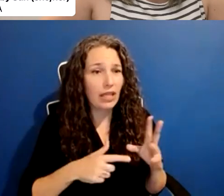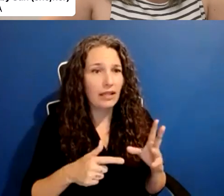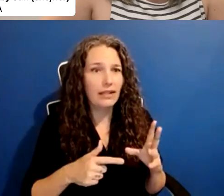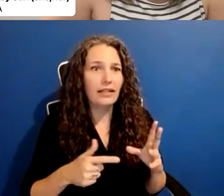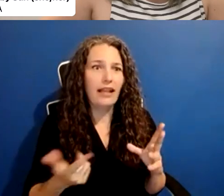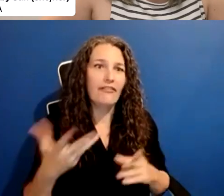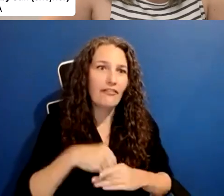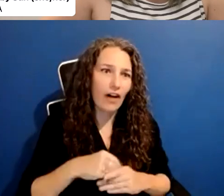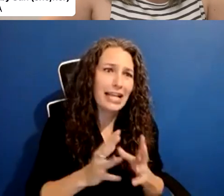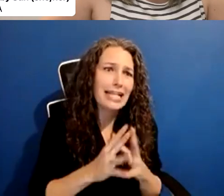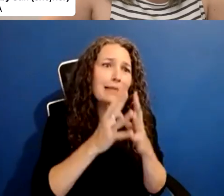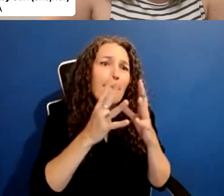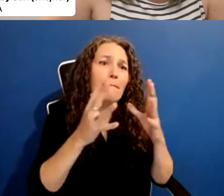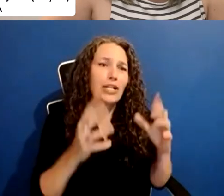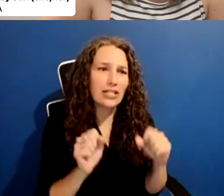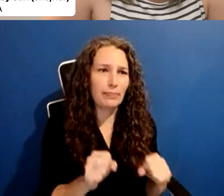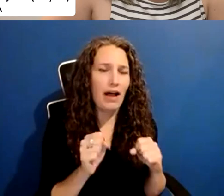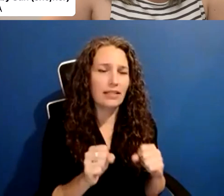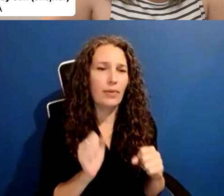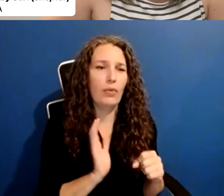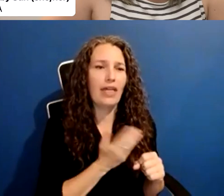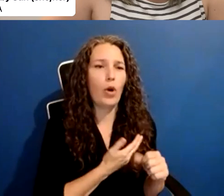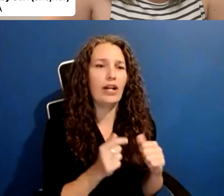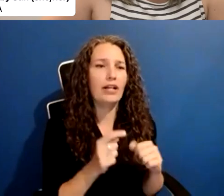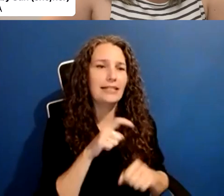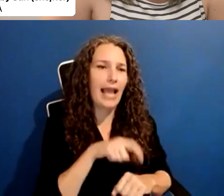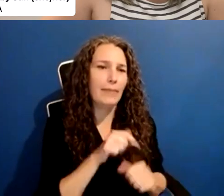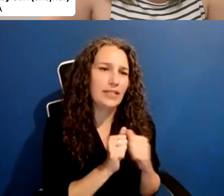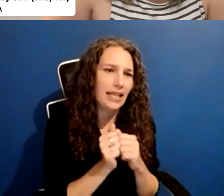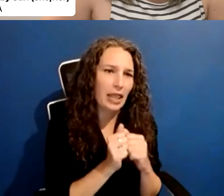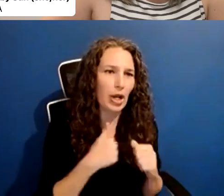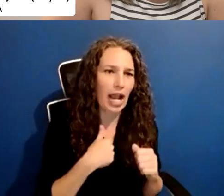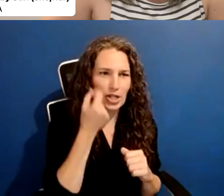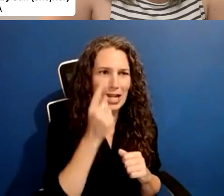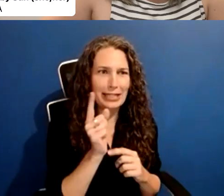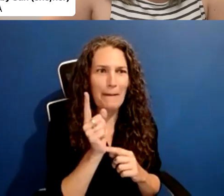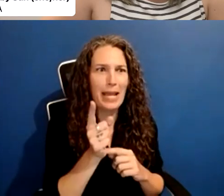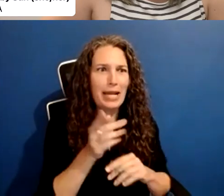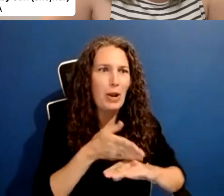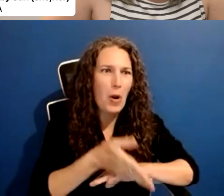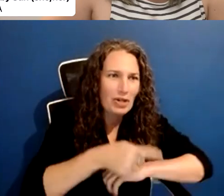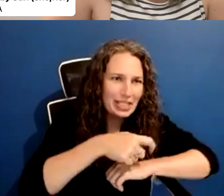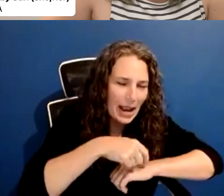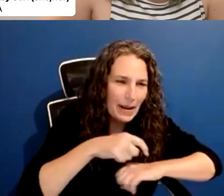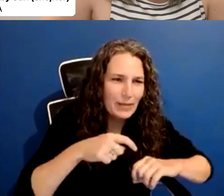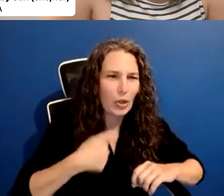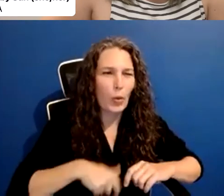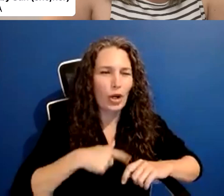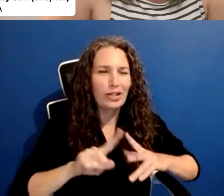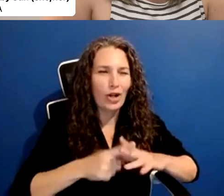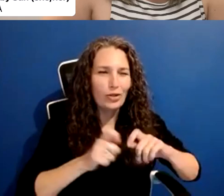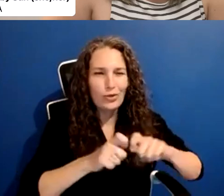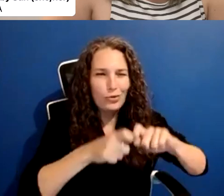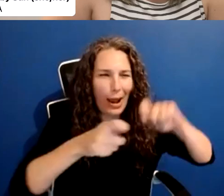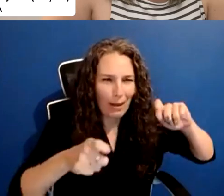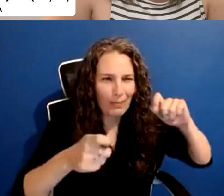we're a minute over. Um, and so we're going to start to wrap up. There were a lot of questions in the chat around, um, the